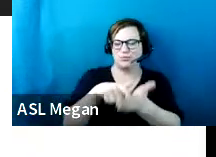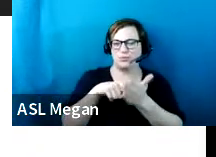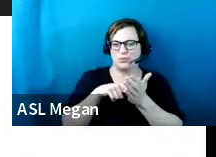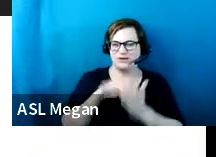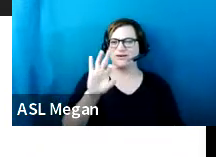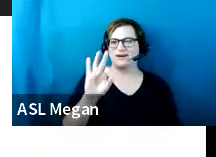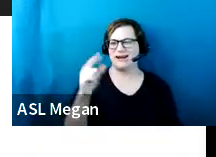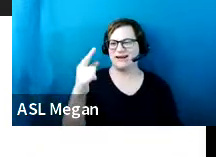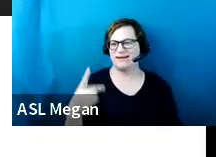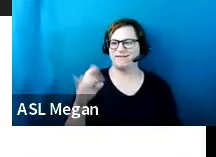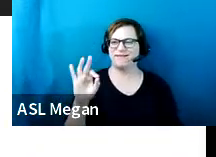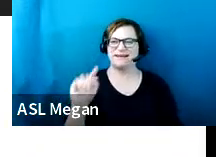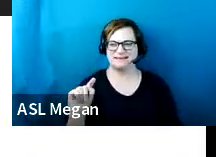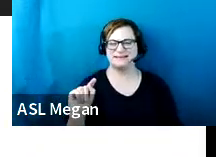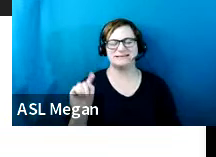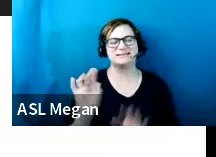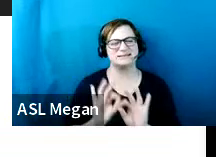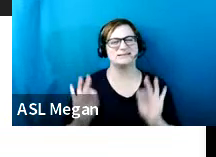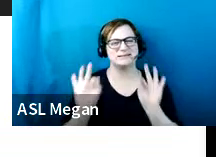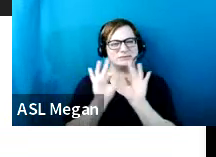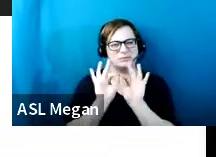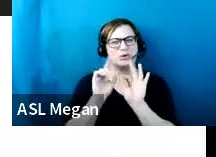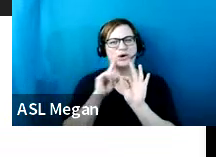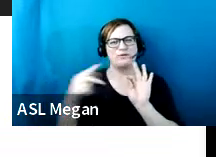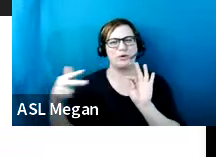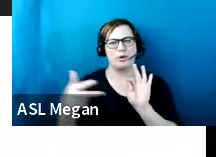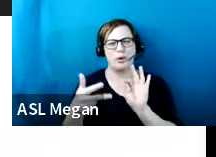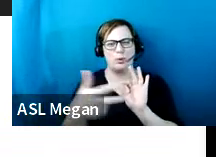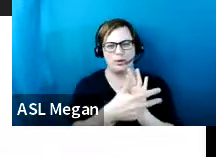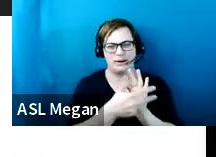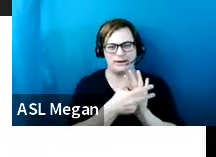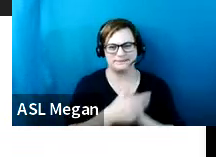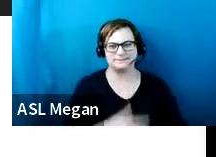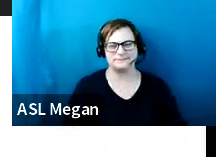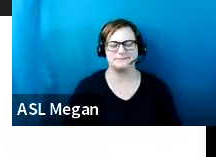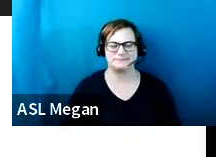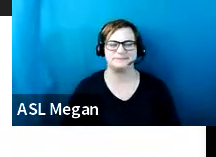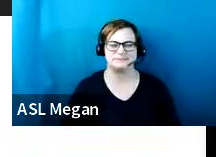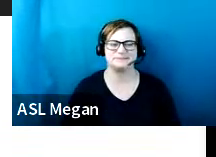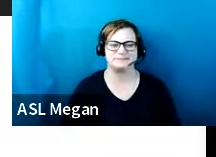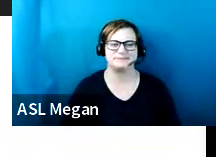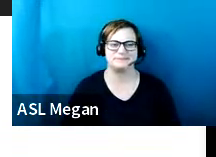important piece as it relates to loading zone vehicle vertical clearance.